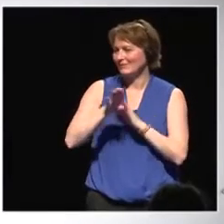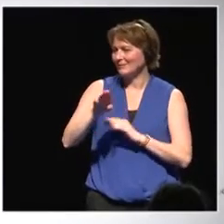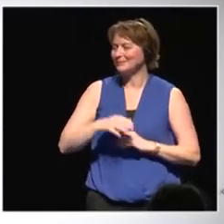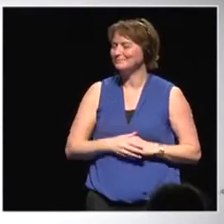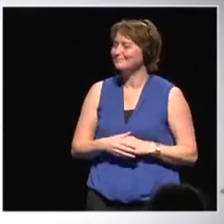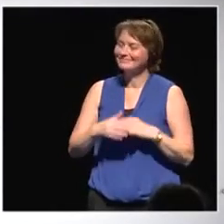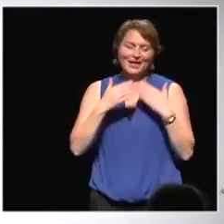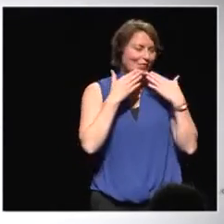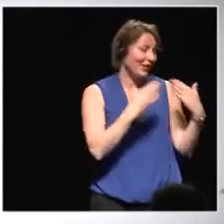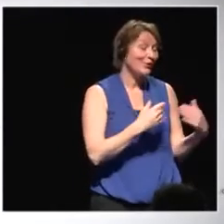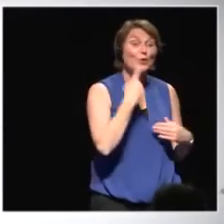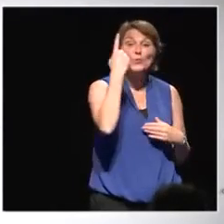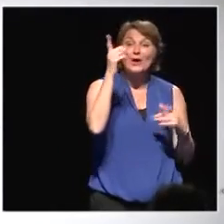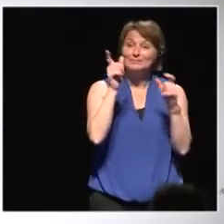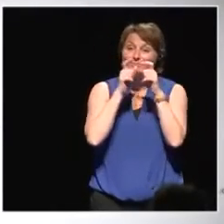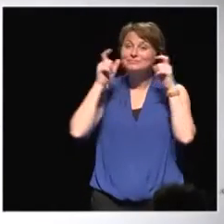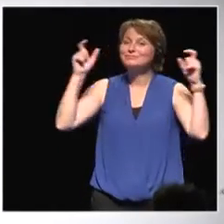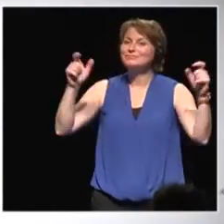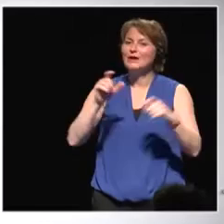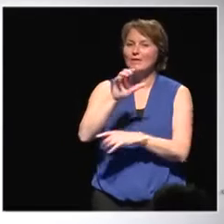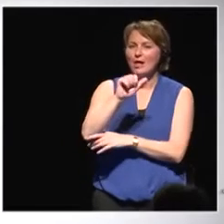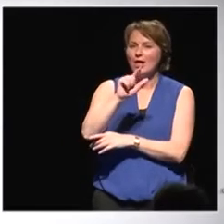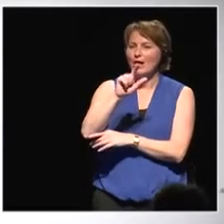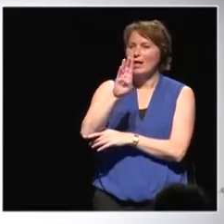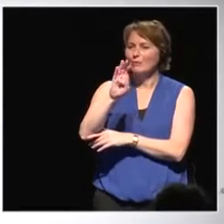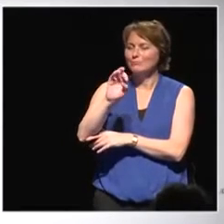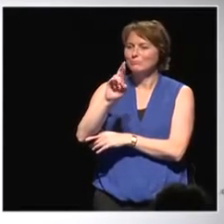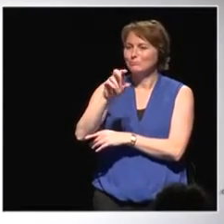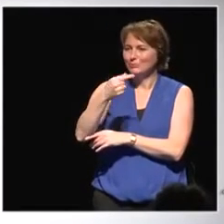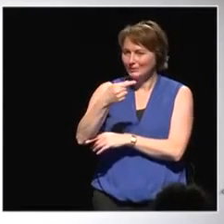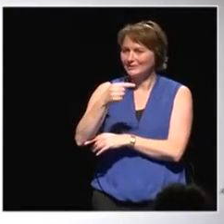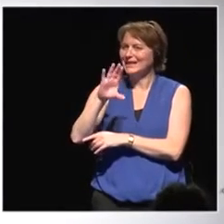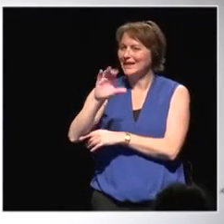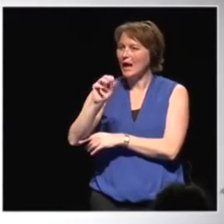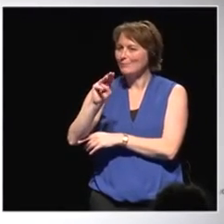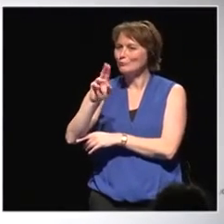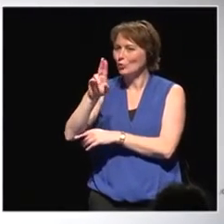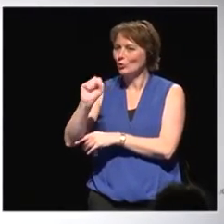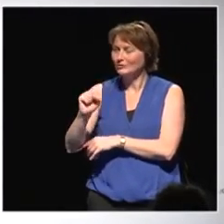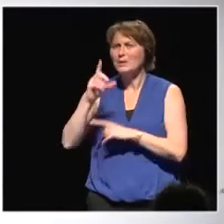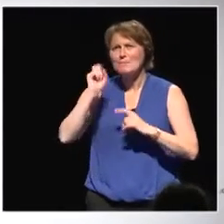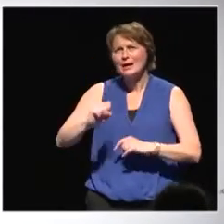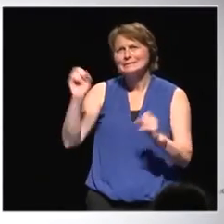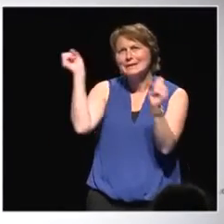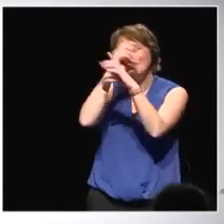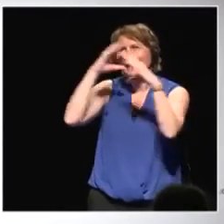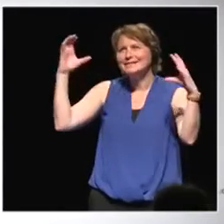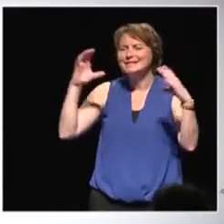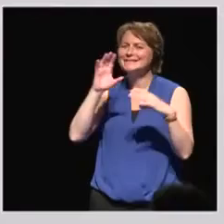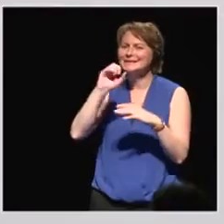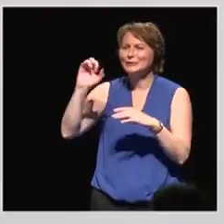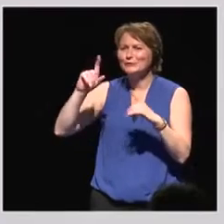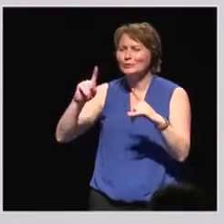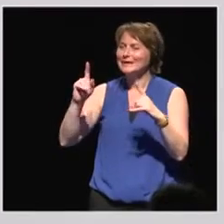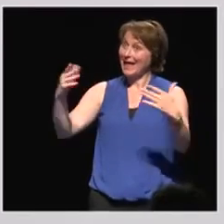mean, one of my favorite quotes is from Albert Camus. We have to imagine Sisyphus as a happy person. So, because probably we can never